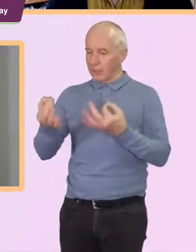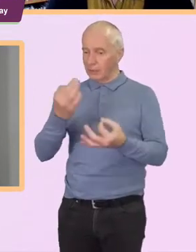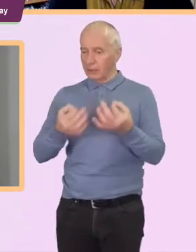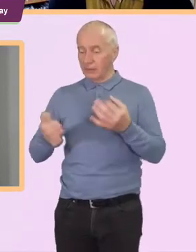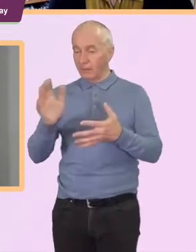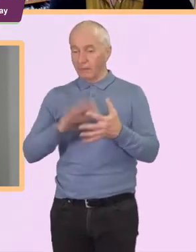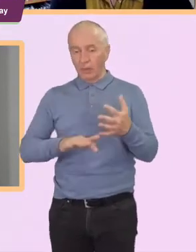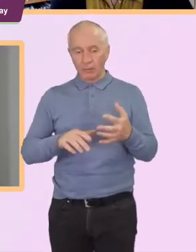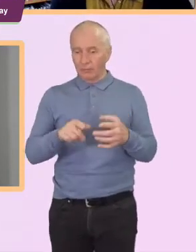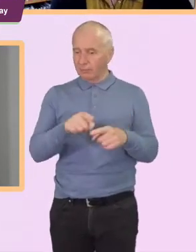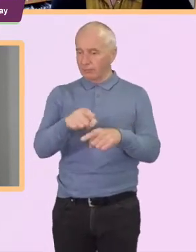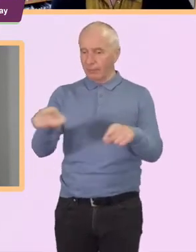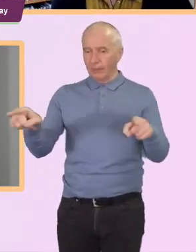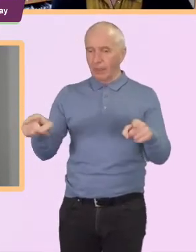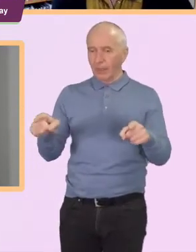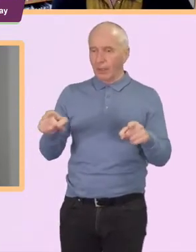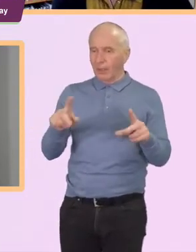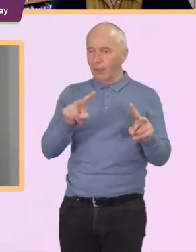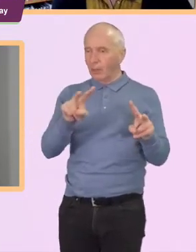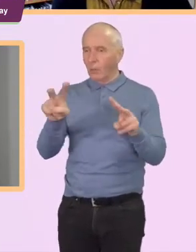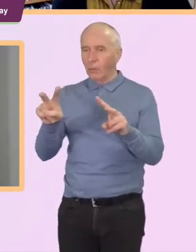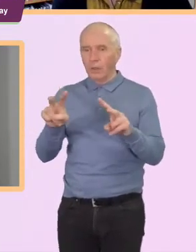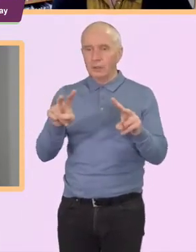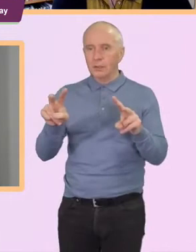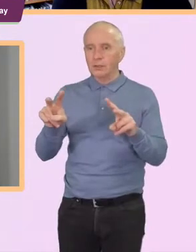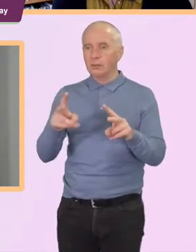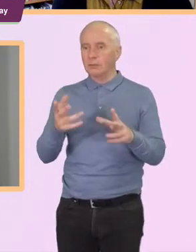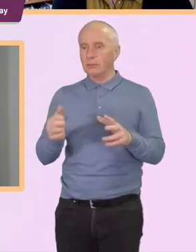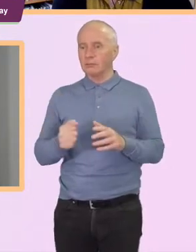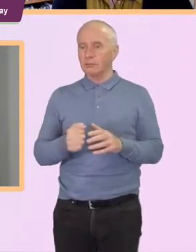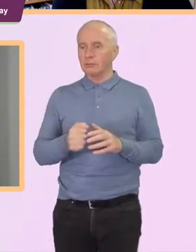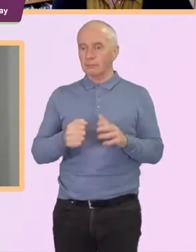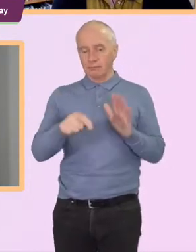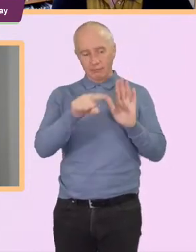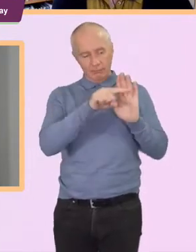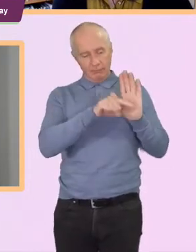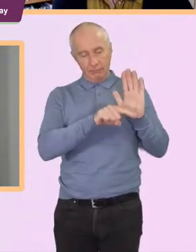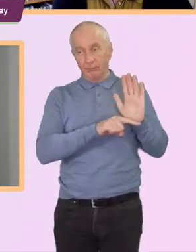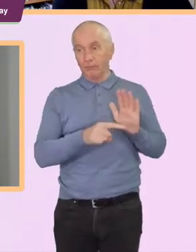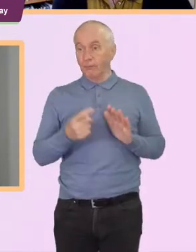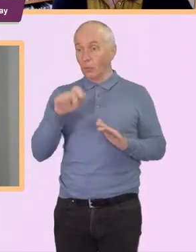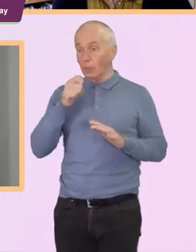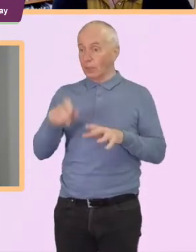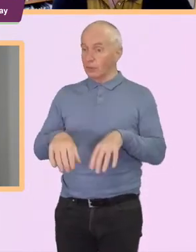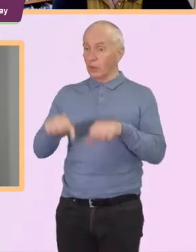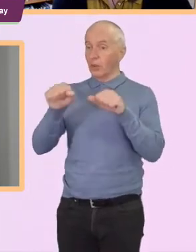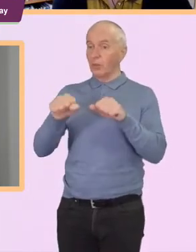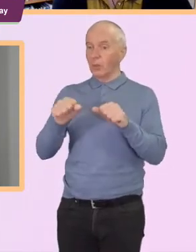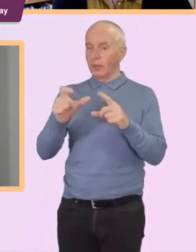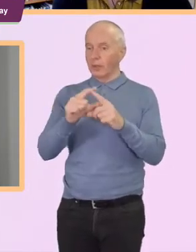in from people who've been watching and I'll start with Dave.